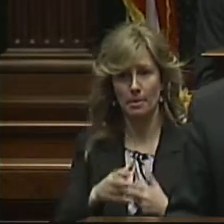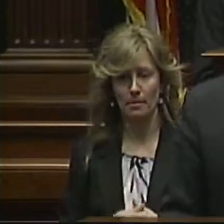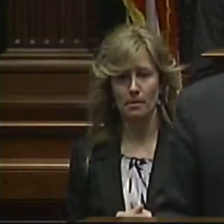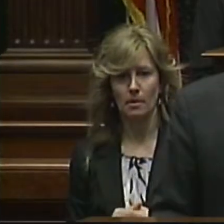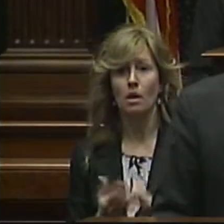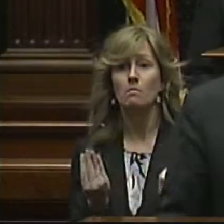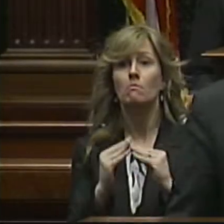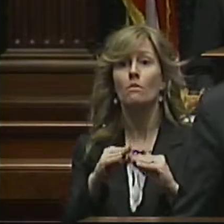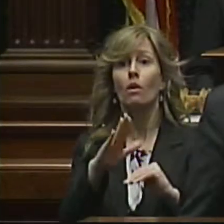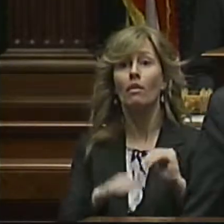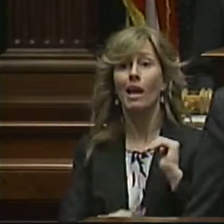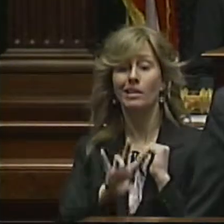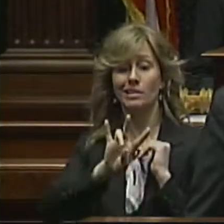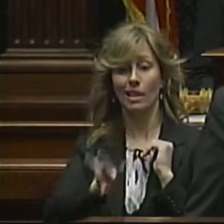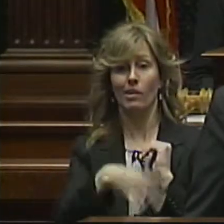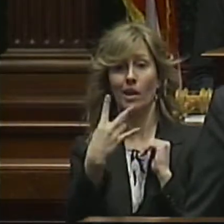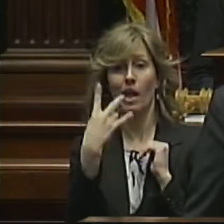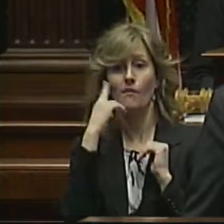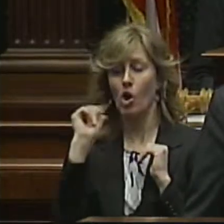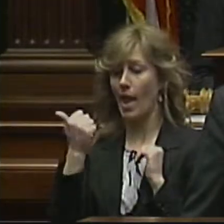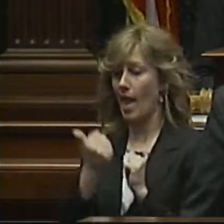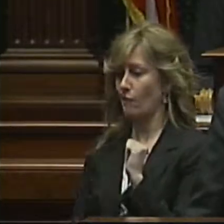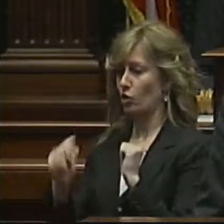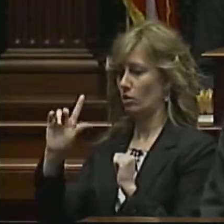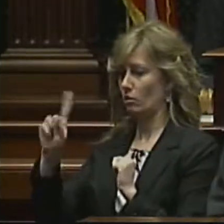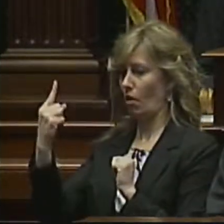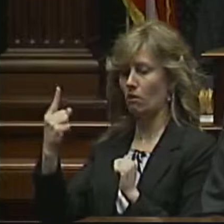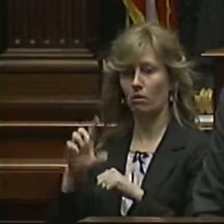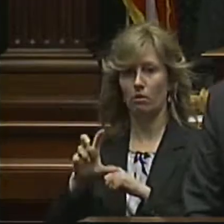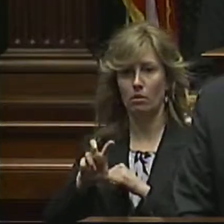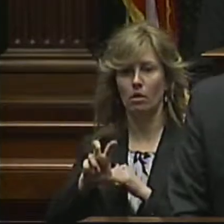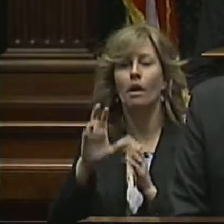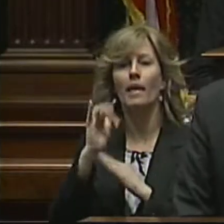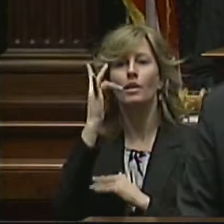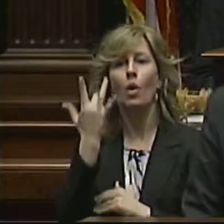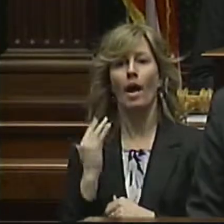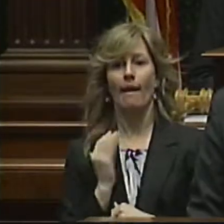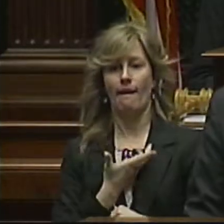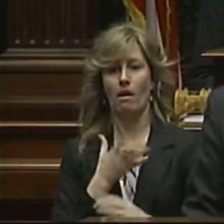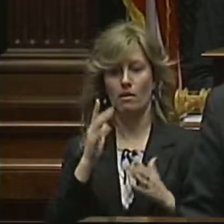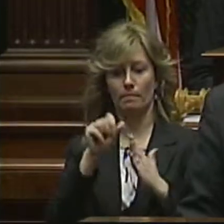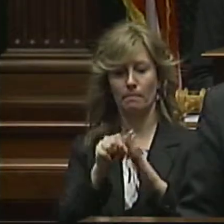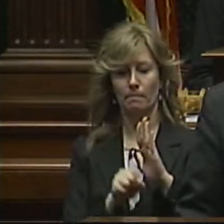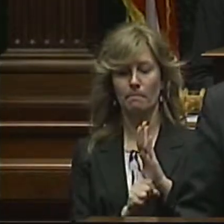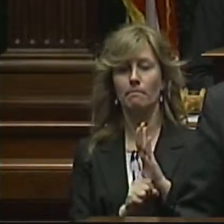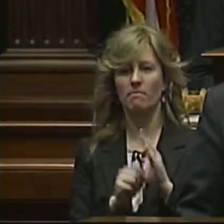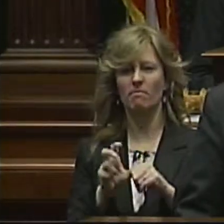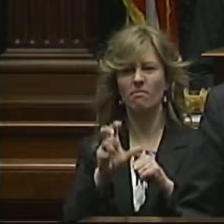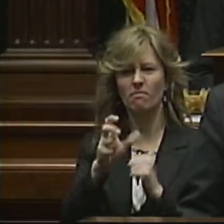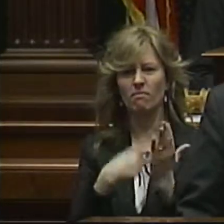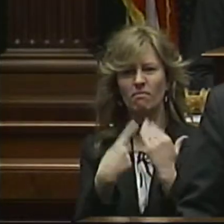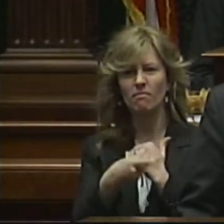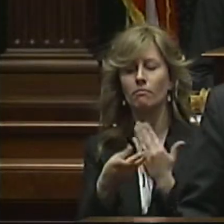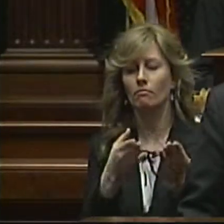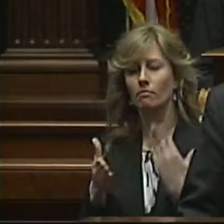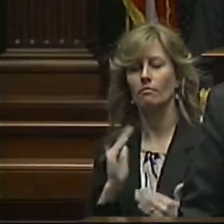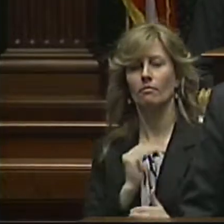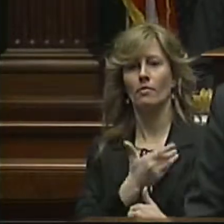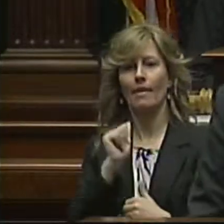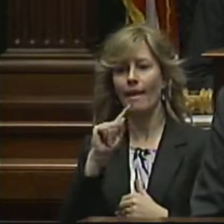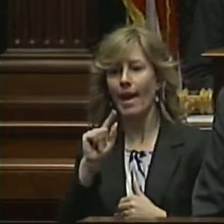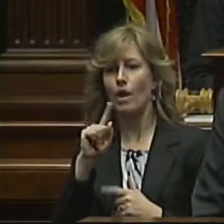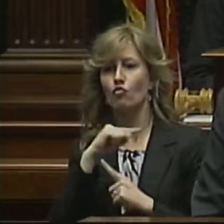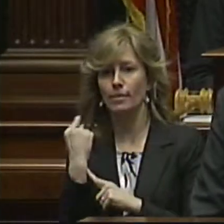more than $7 for every dollar invested. That's why our state invests in programs serving our at-risk children,